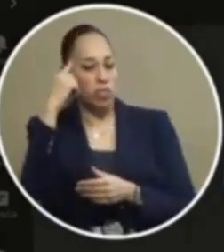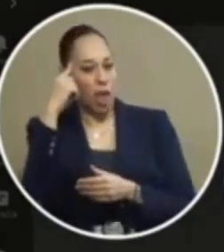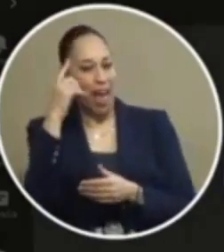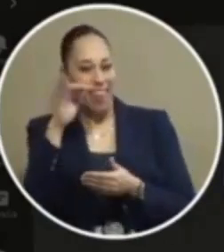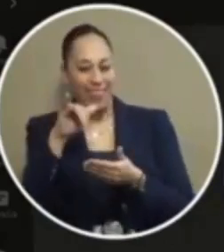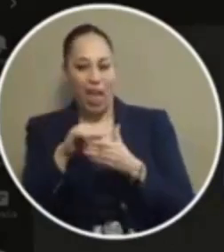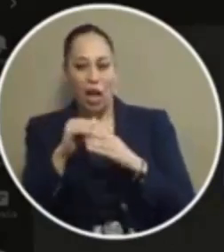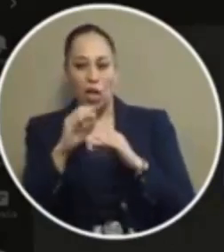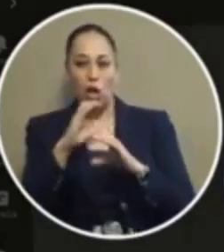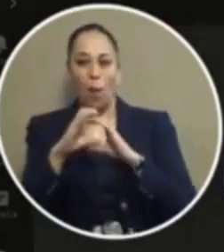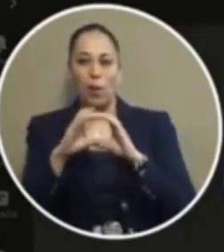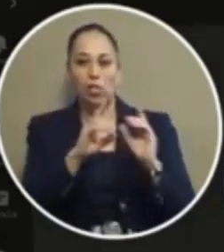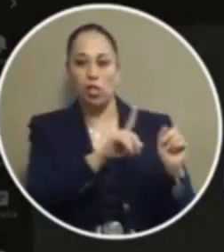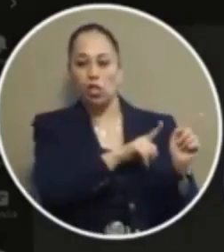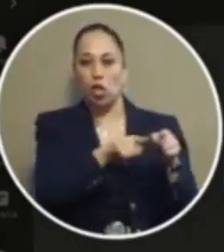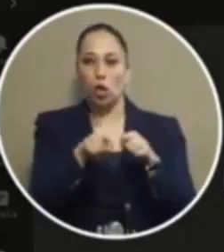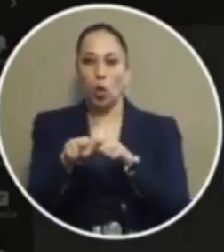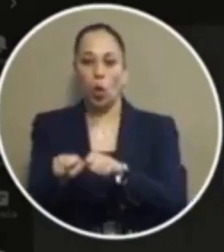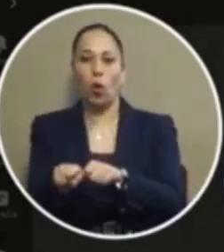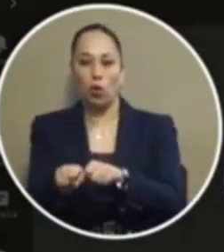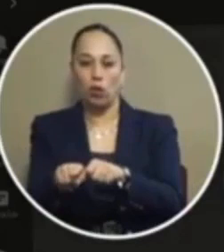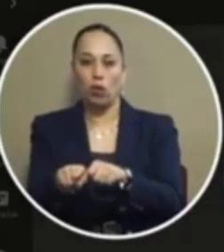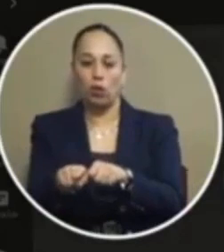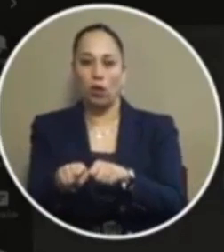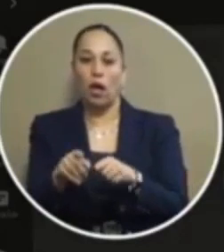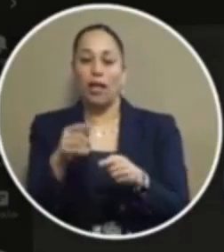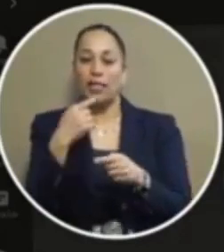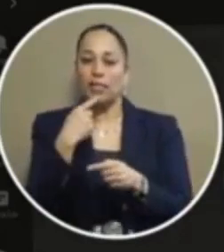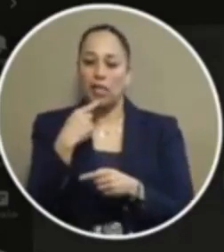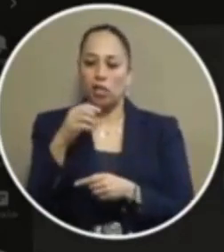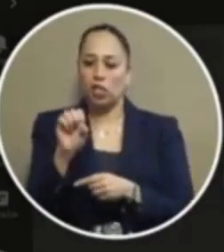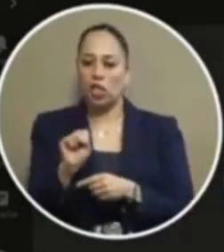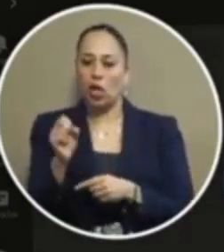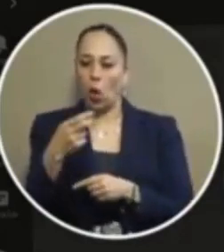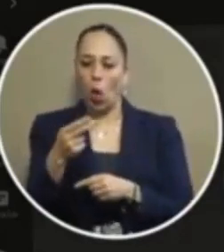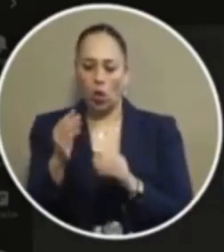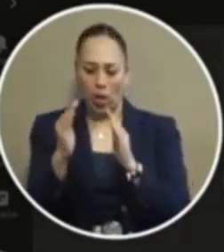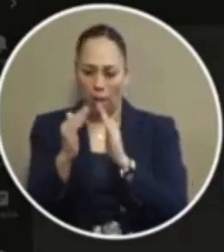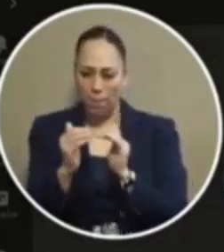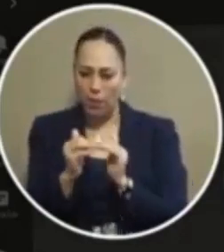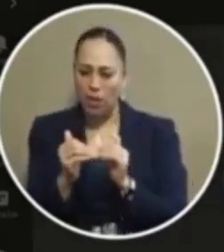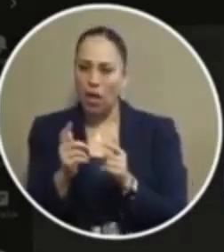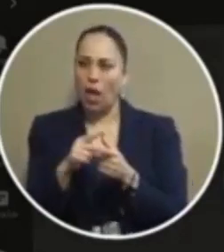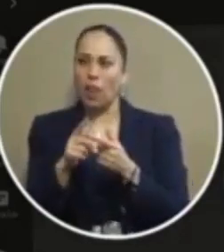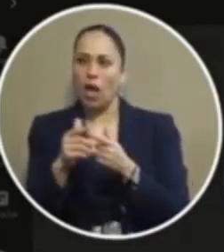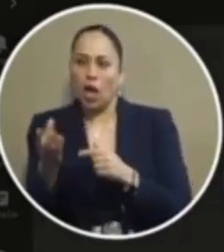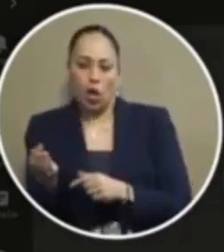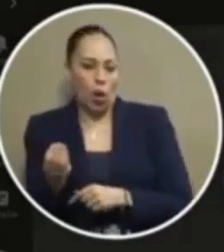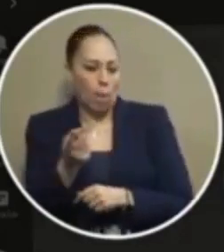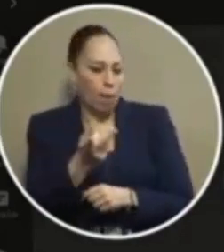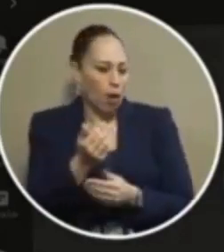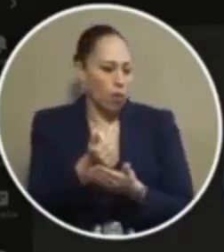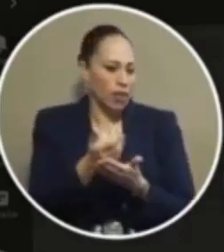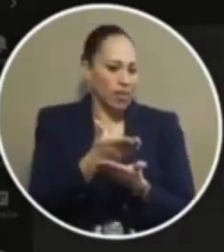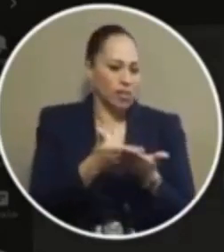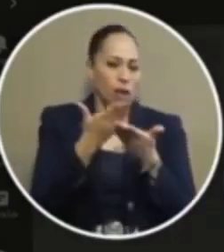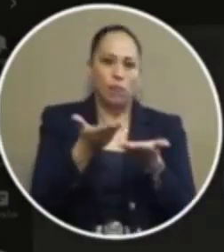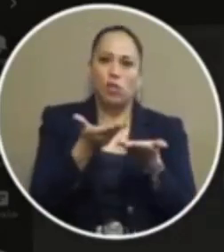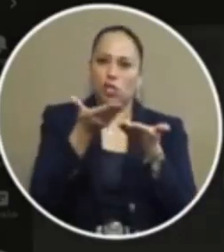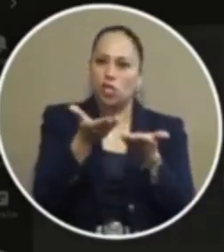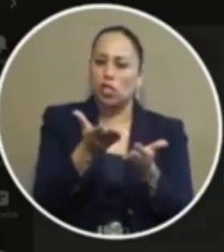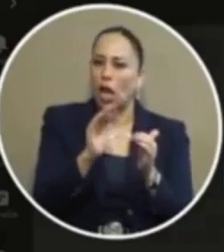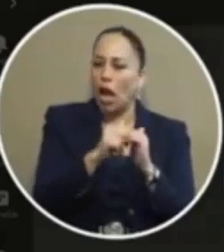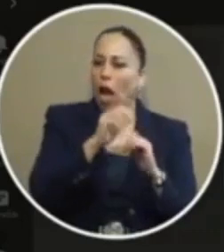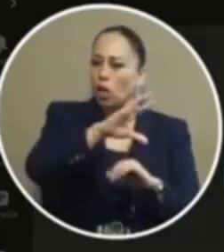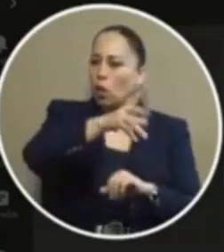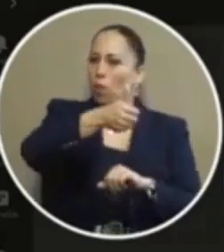going to be right we thought that there was going to be stakeholder meetings and we were going to come back with some suggestions on how to